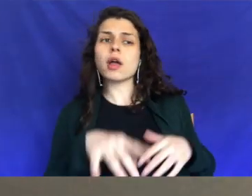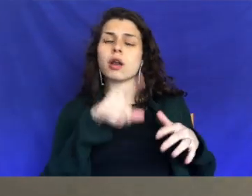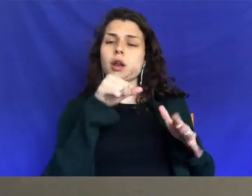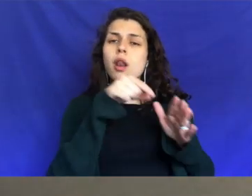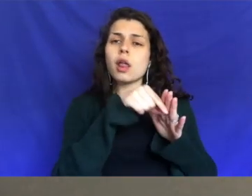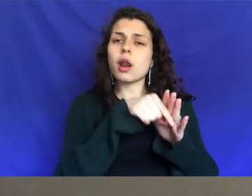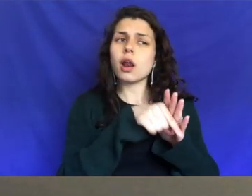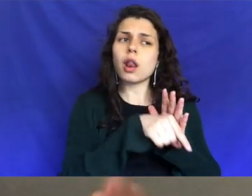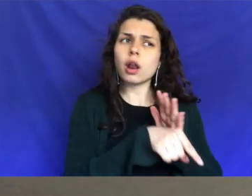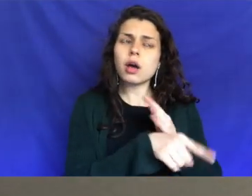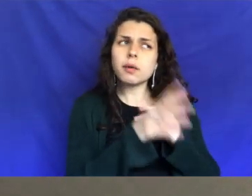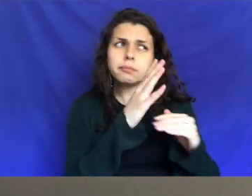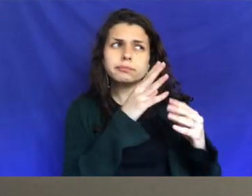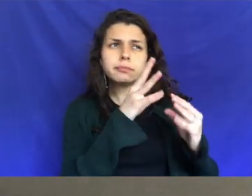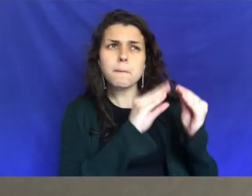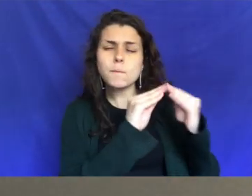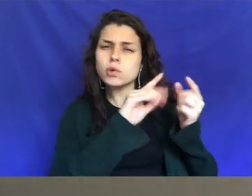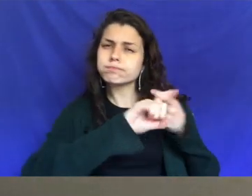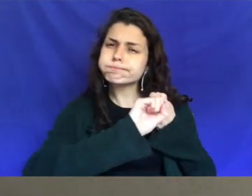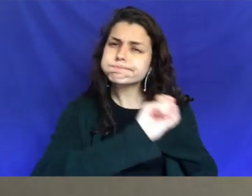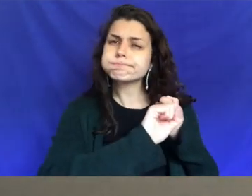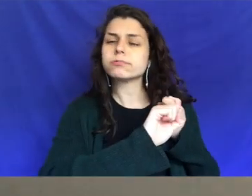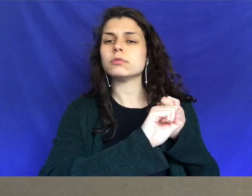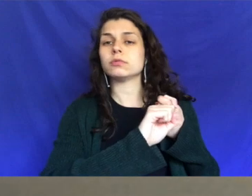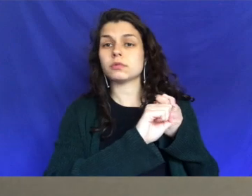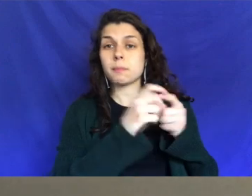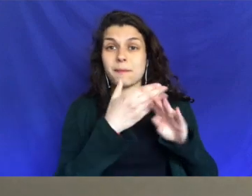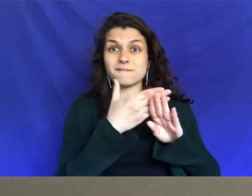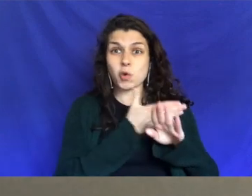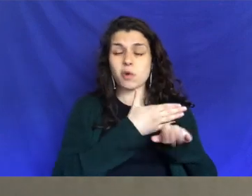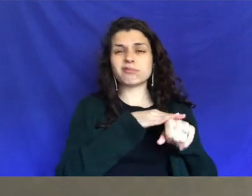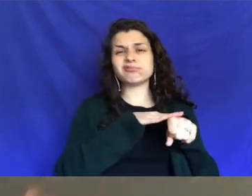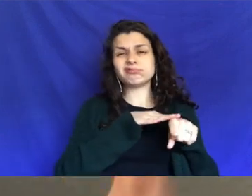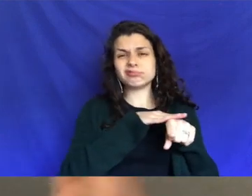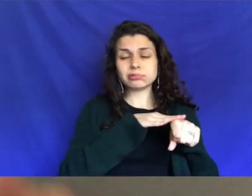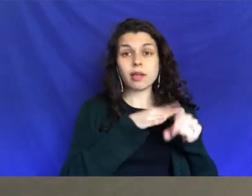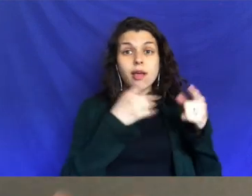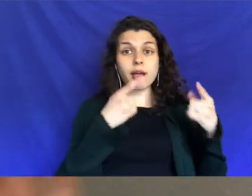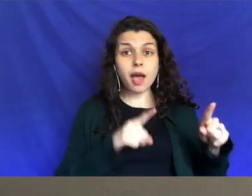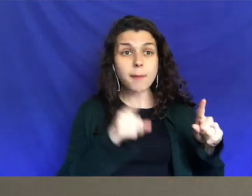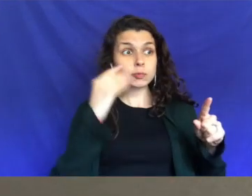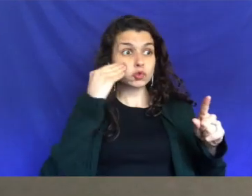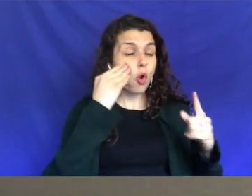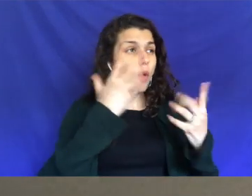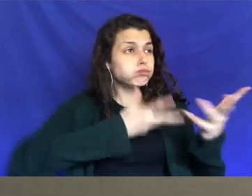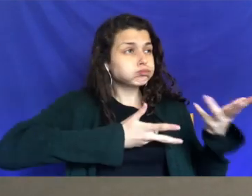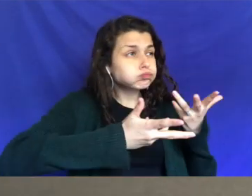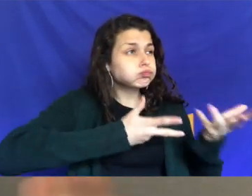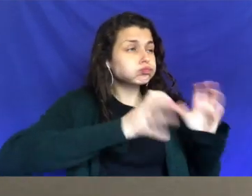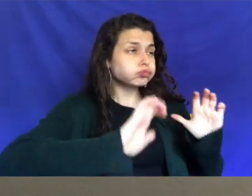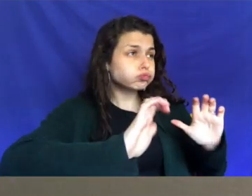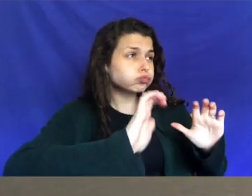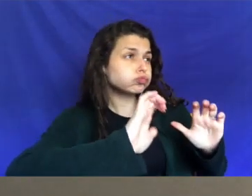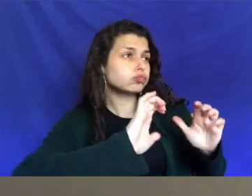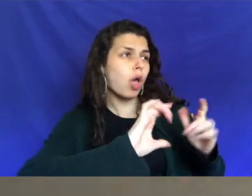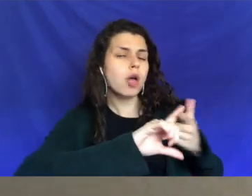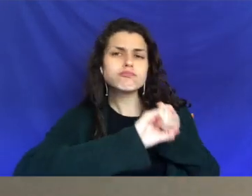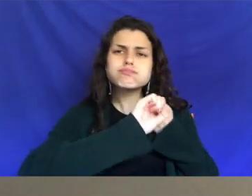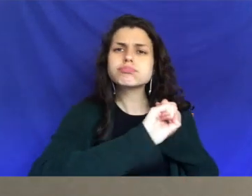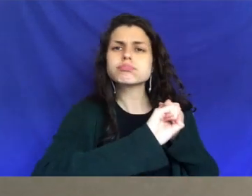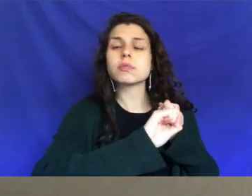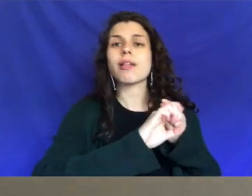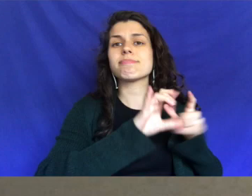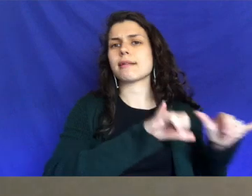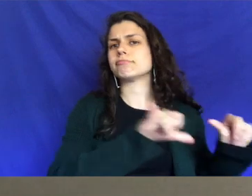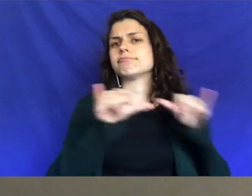then you're at a surface level. And then it's just like a surface level, like how you doing type deal. But once you get to know them, they become your best friends guys. And that's what God wants